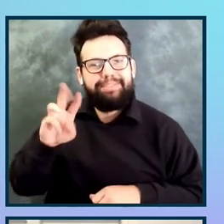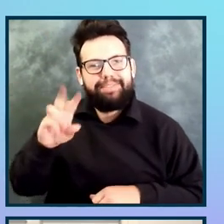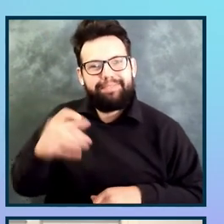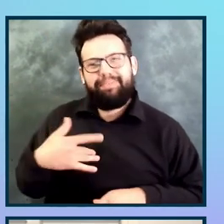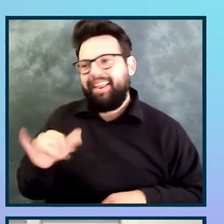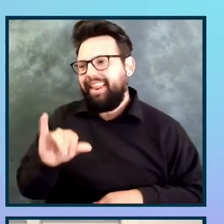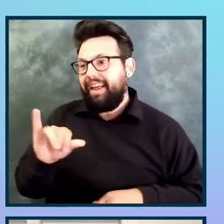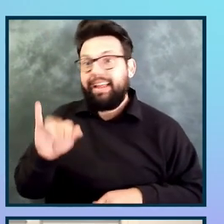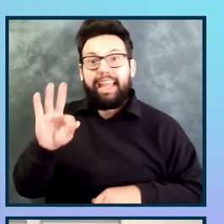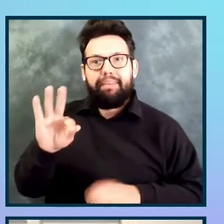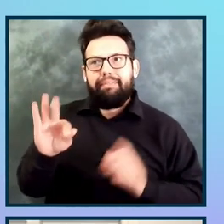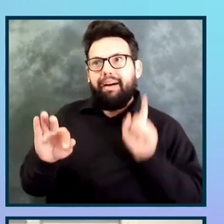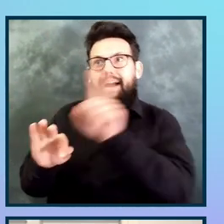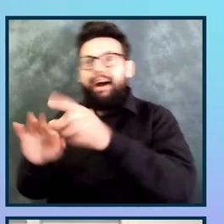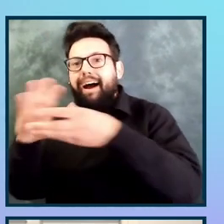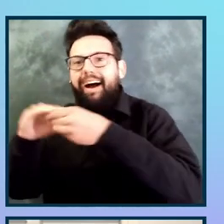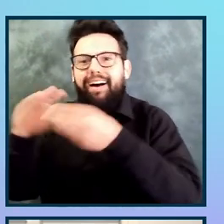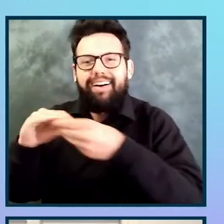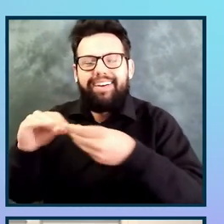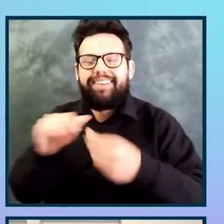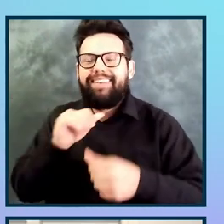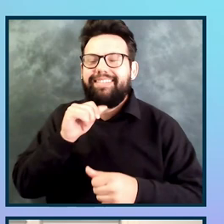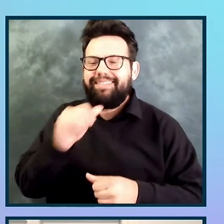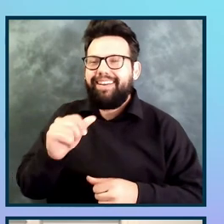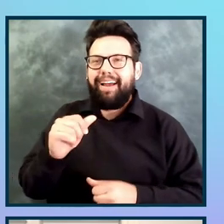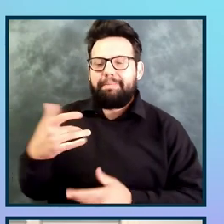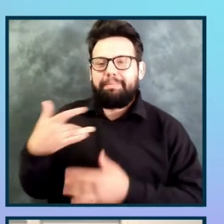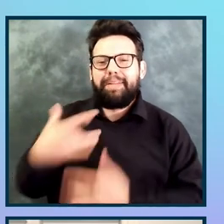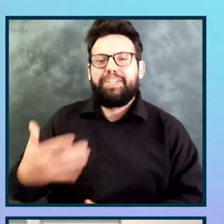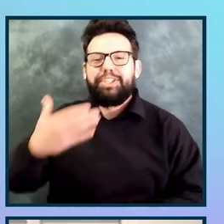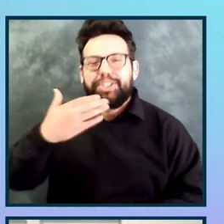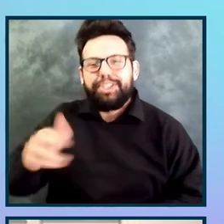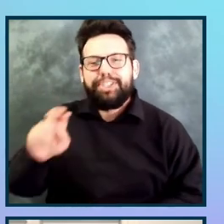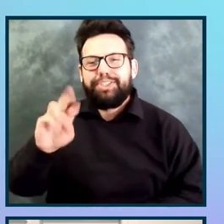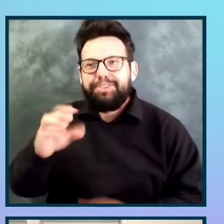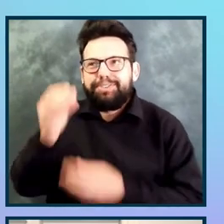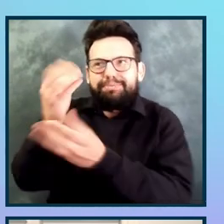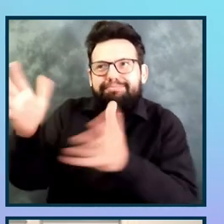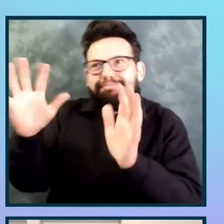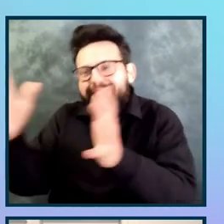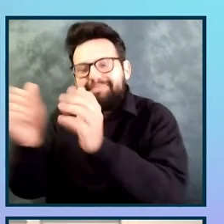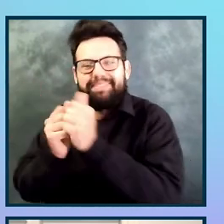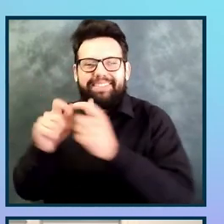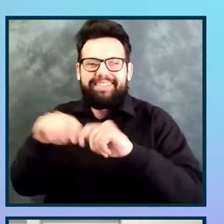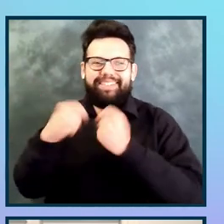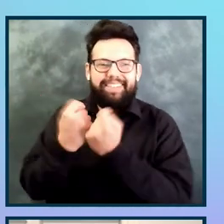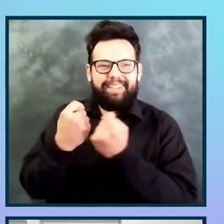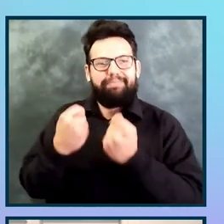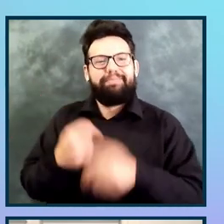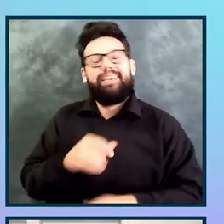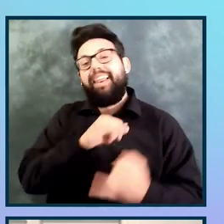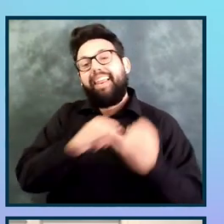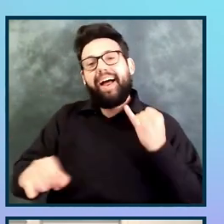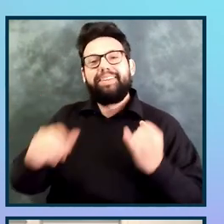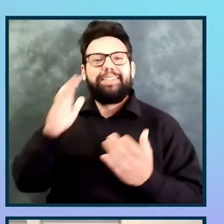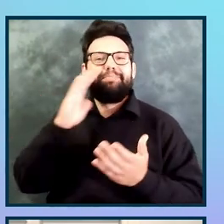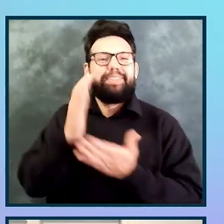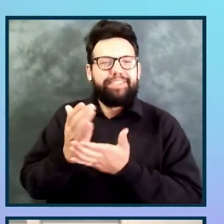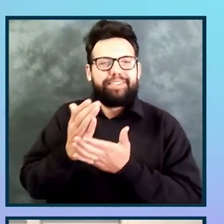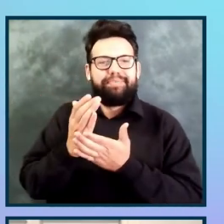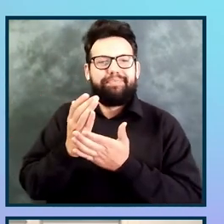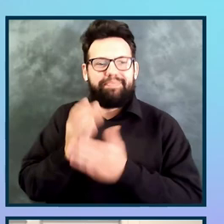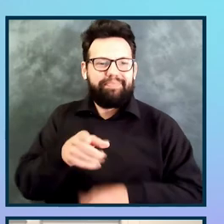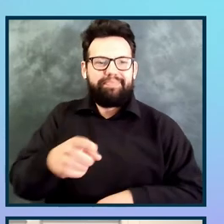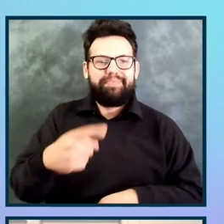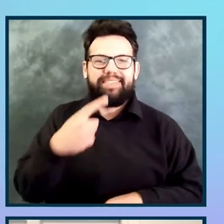So this kind of heightened that process. And then last but certainly not least, I have a picture of my cat, Taco, and it says new